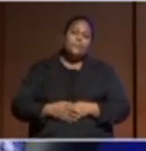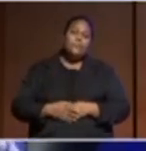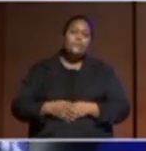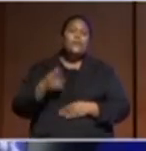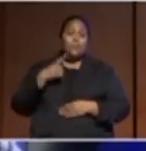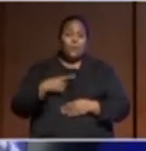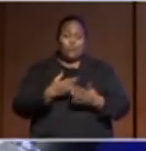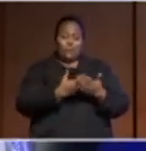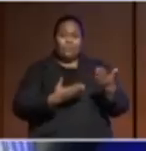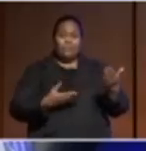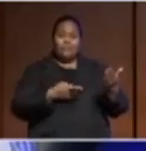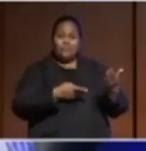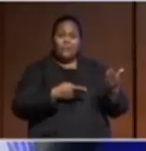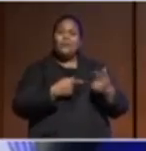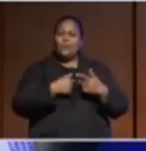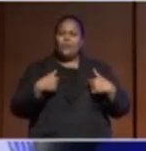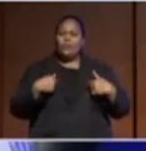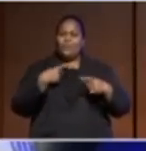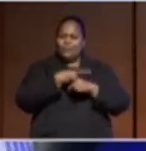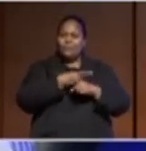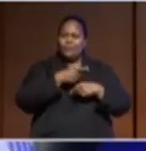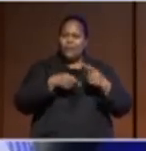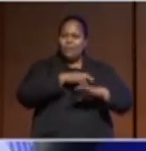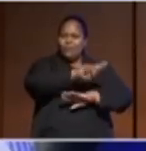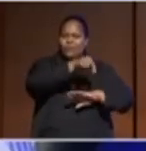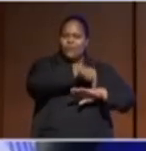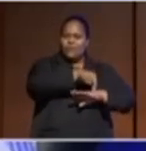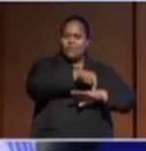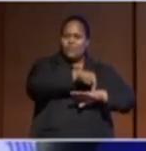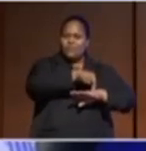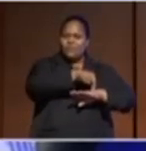of that that we talk about regionalism.